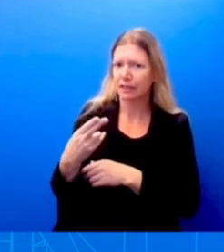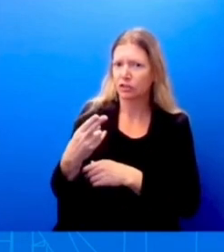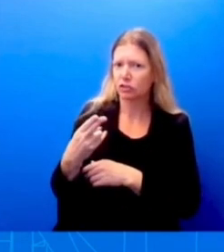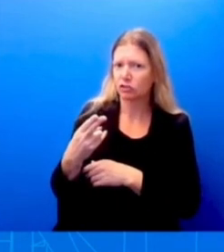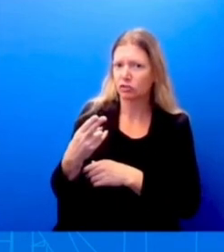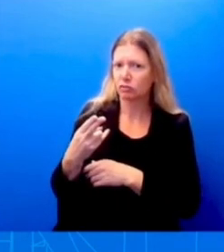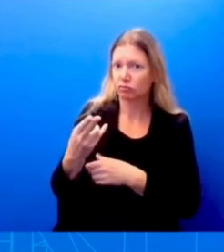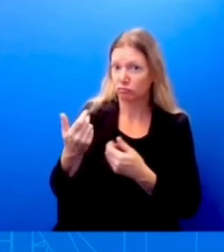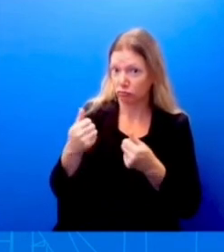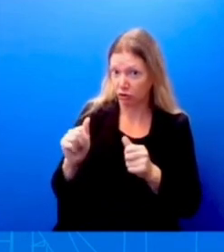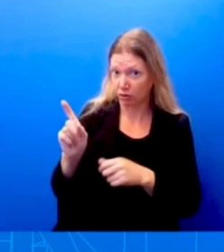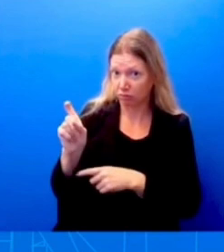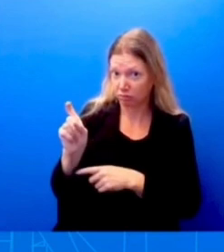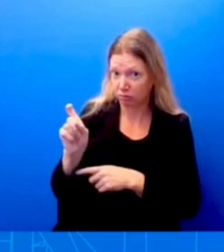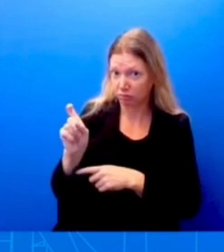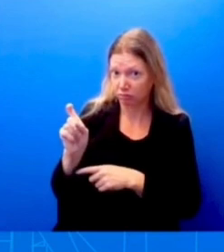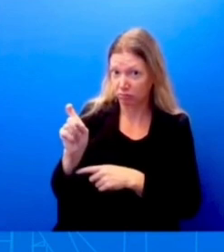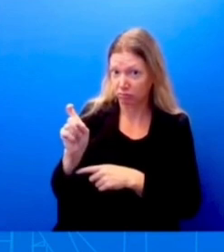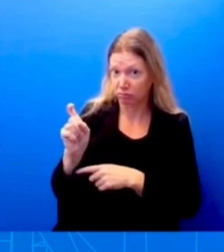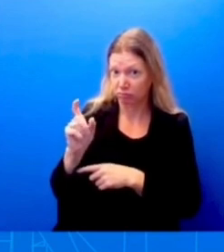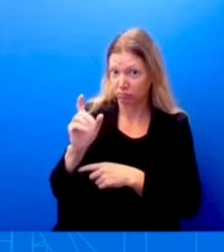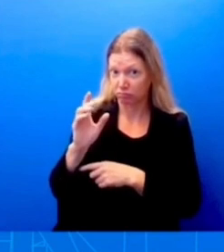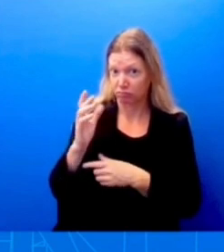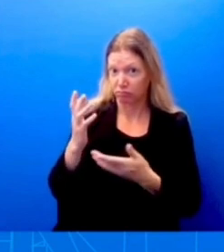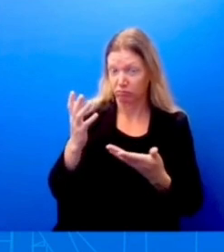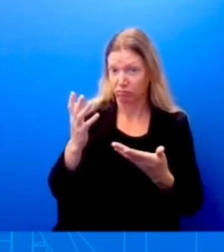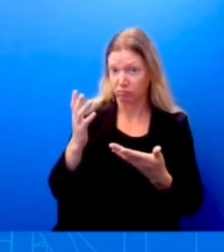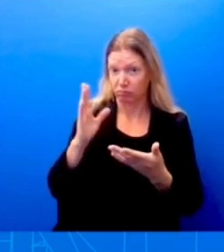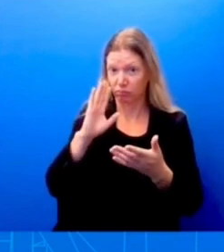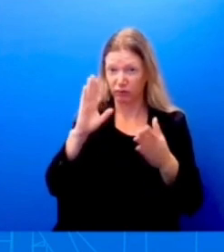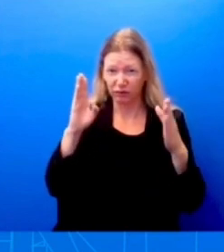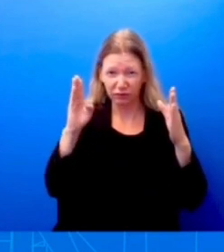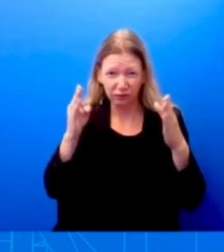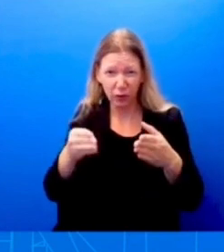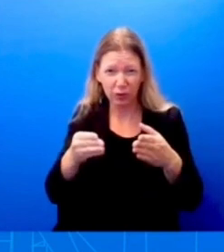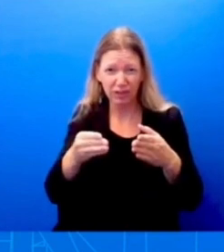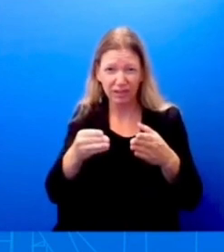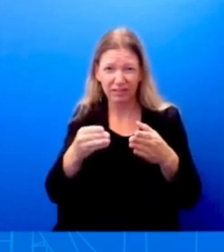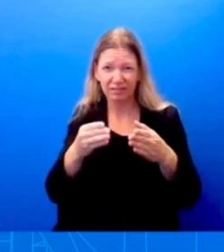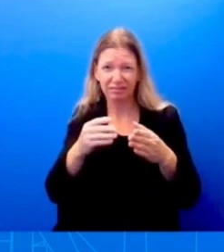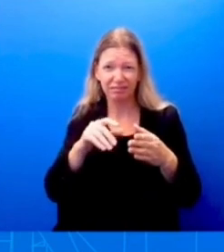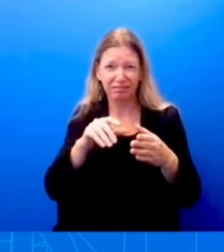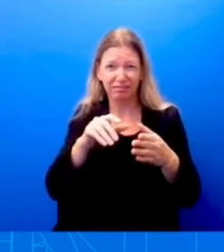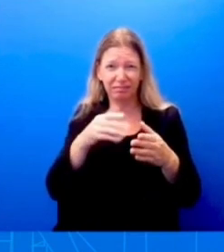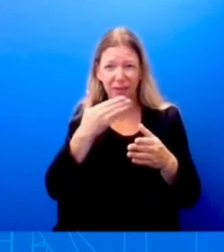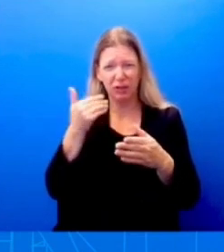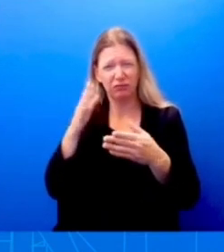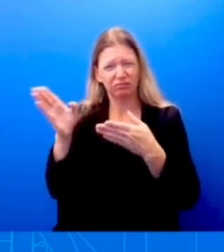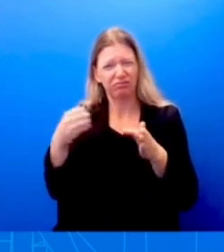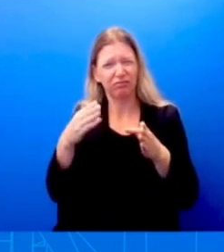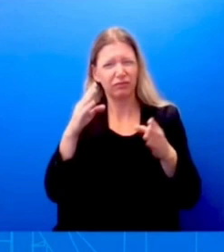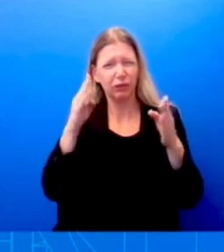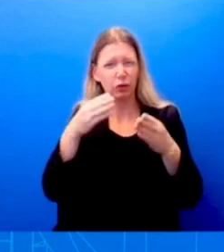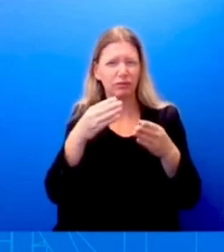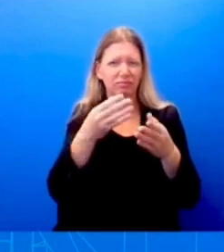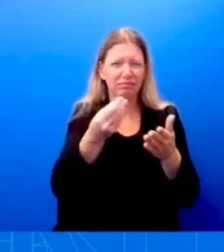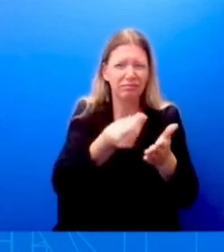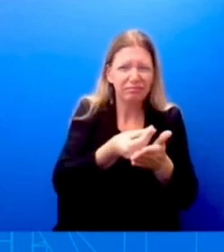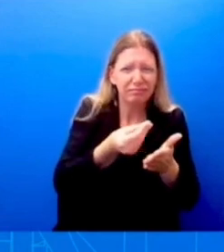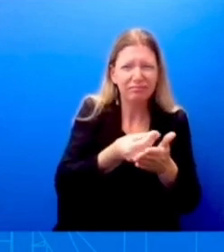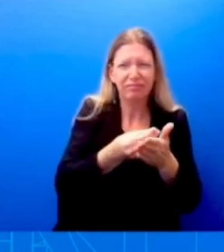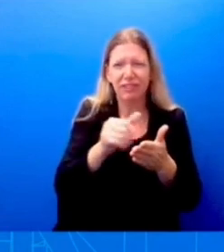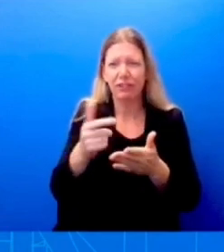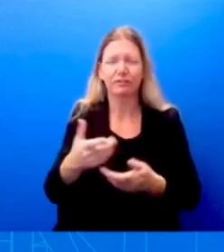especially any more difficult? So look, uh, look, Ed, you know, I can't really speak to the House Republicans and what they're focusing on.